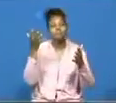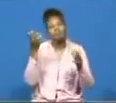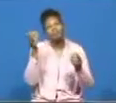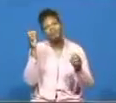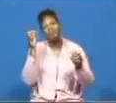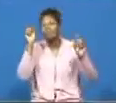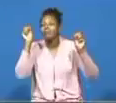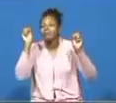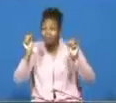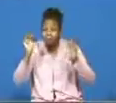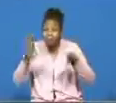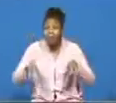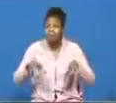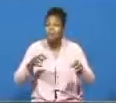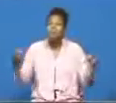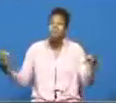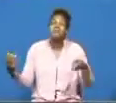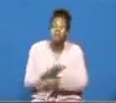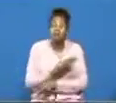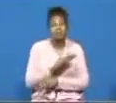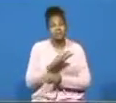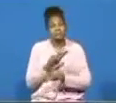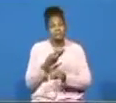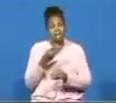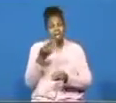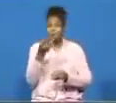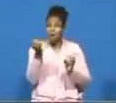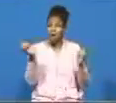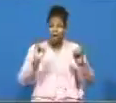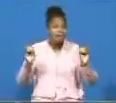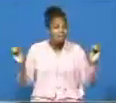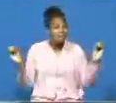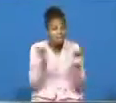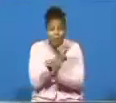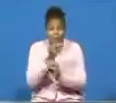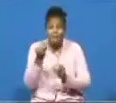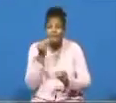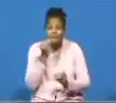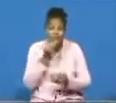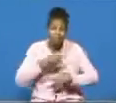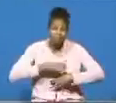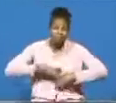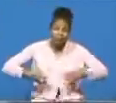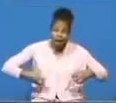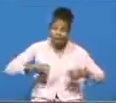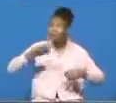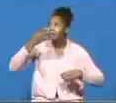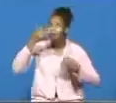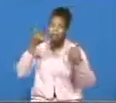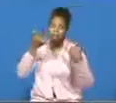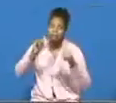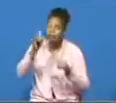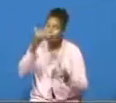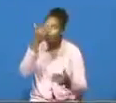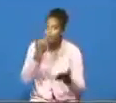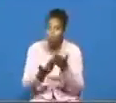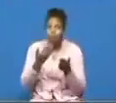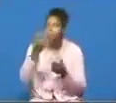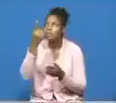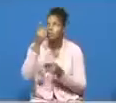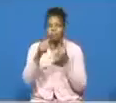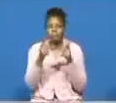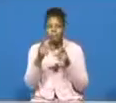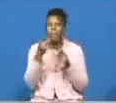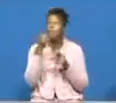have a thing at all god is still good to his people and he's good to you are you